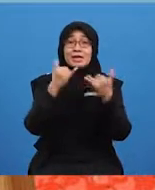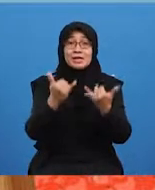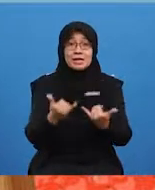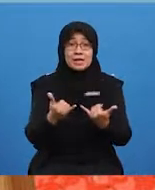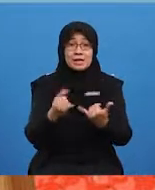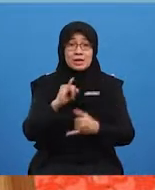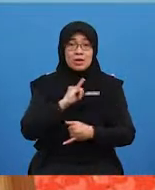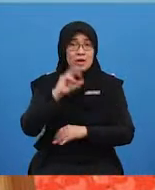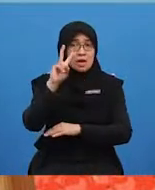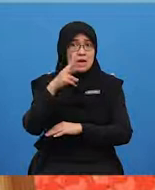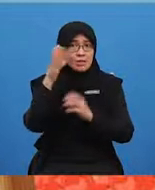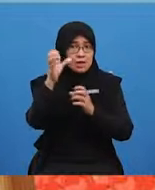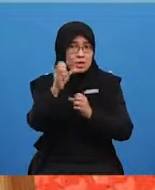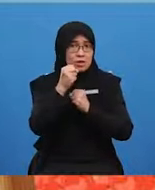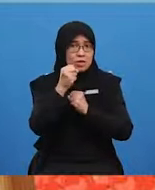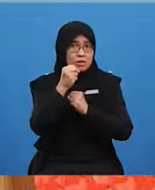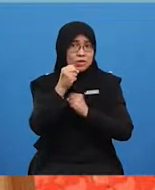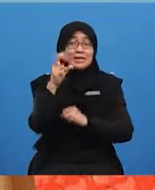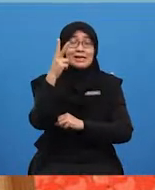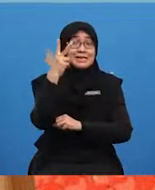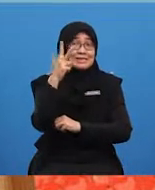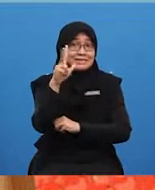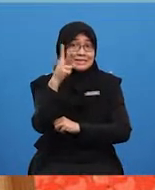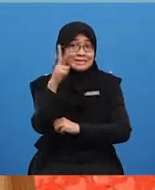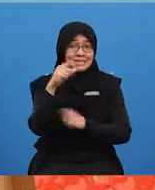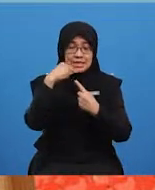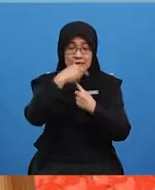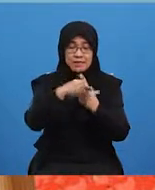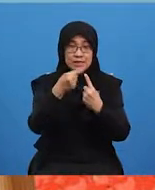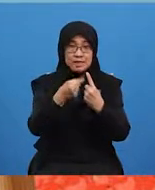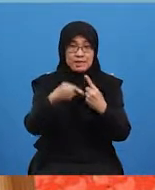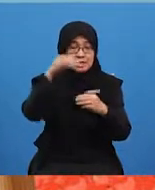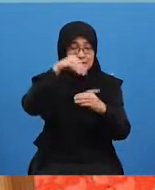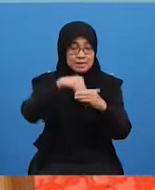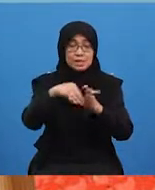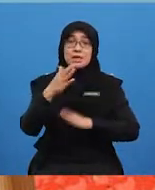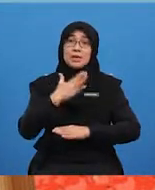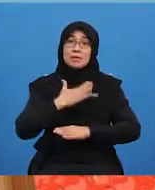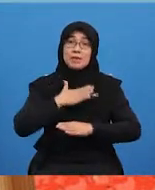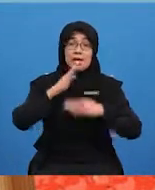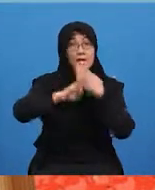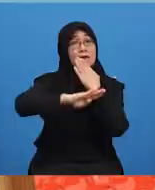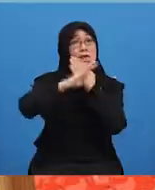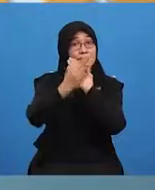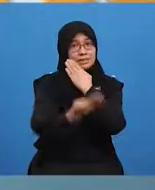I've got 13 bananas in my basket. Thank you so much.